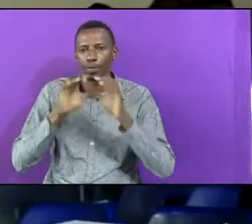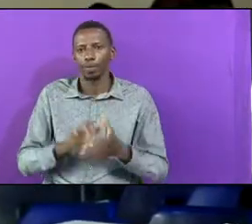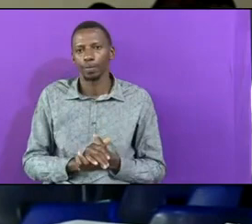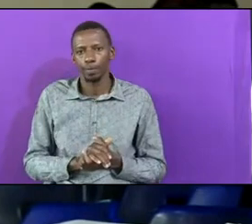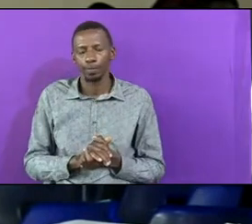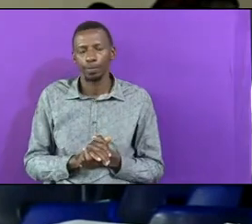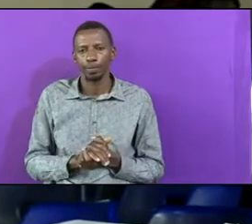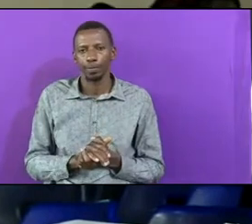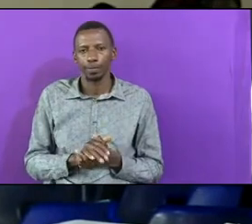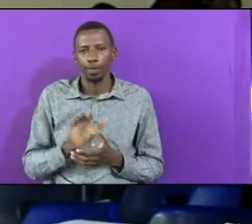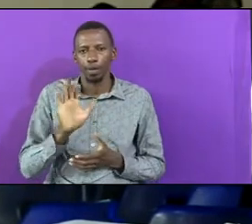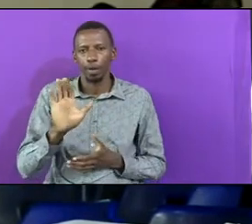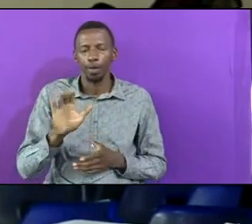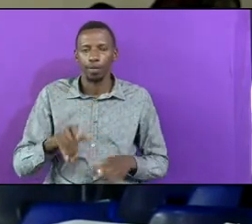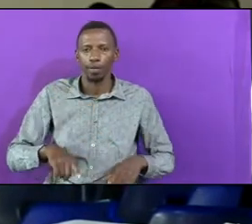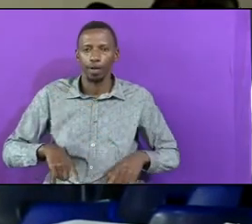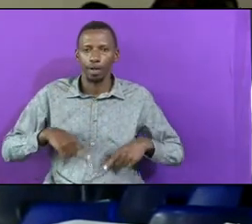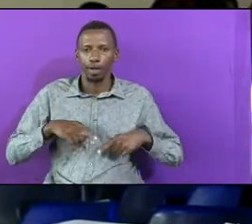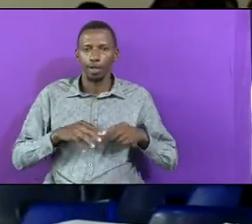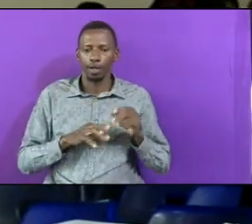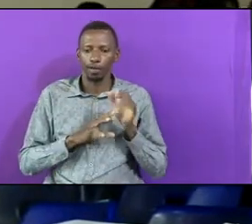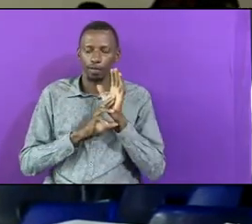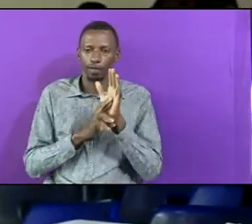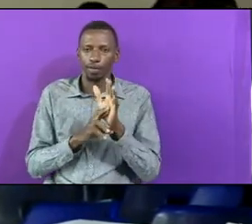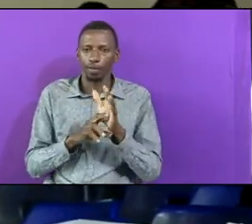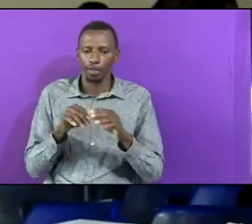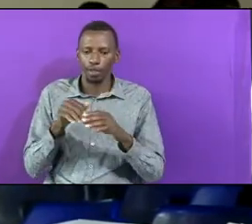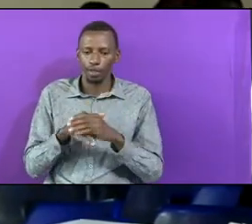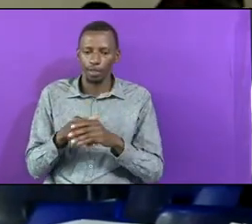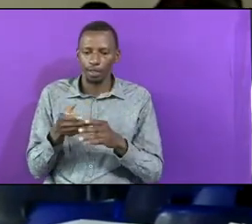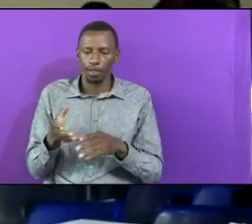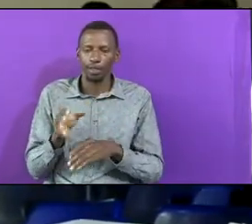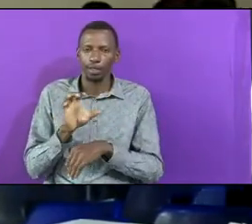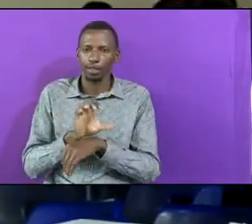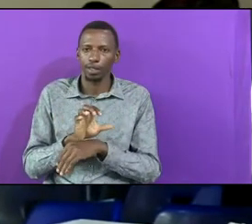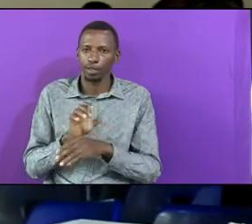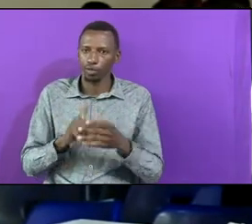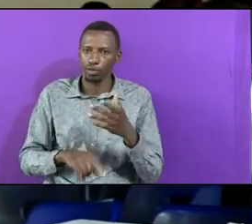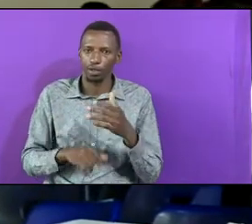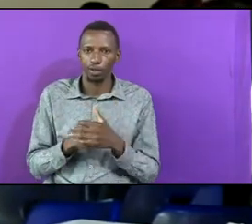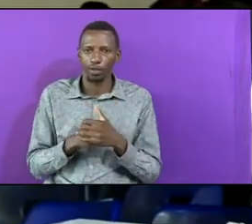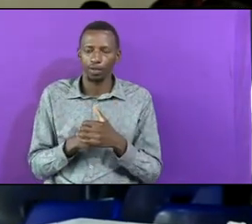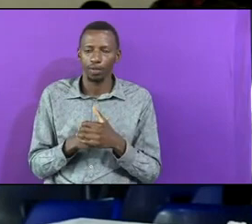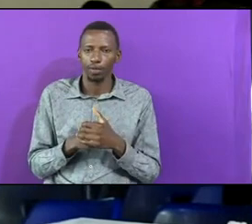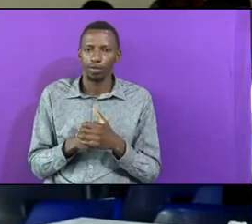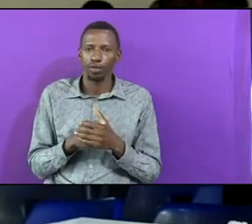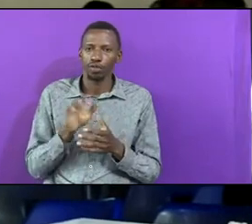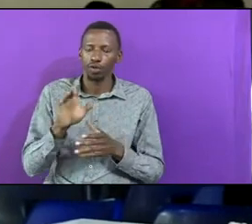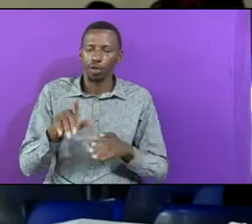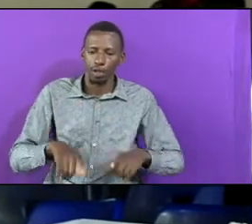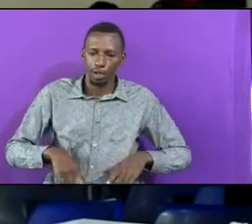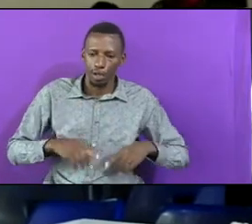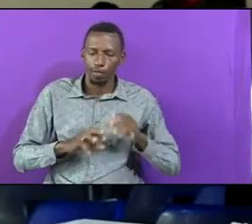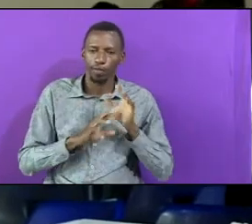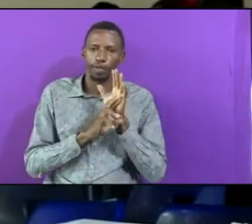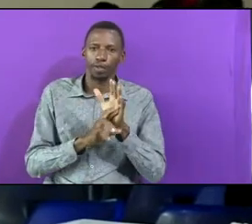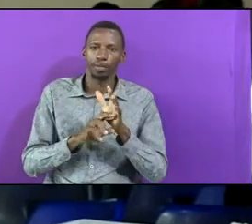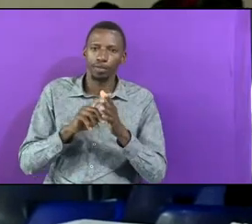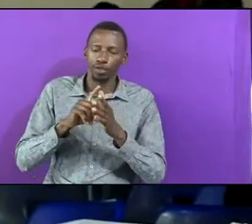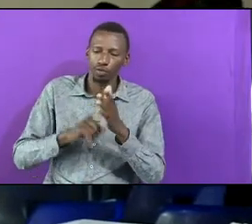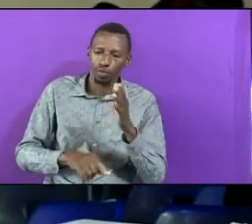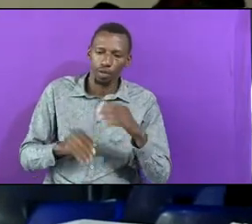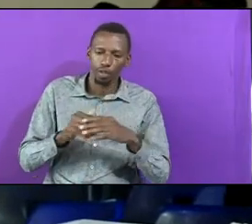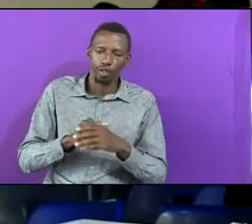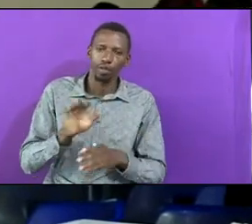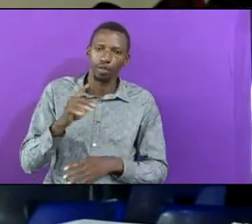What Does Your Life Represent In This Church What Does Your Life Represent In Your Home Are You A Father Who